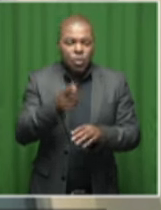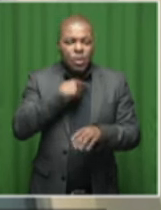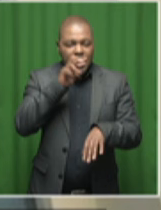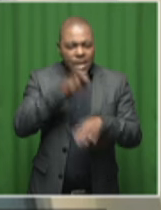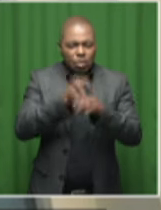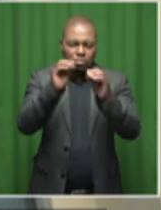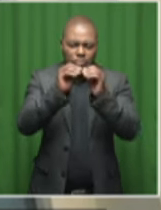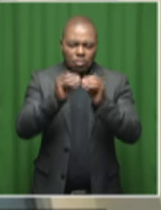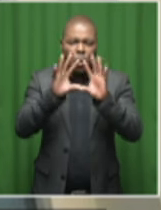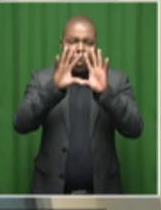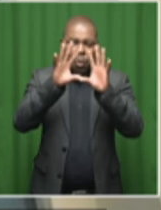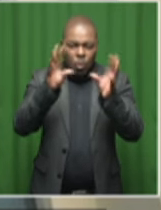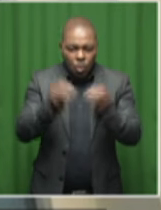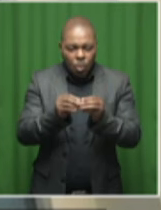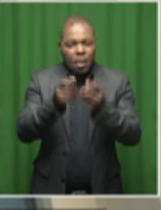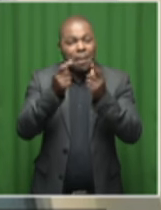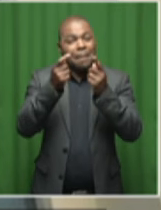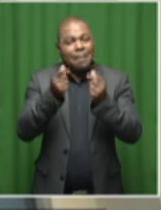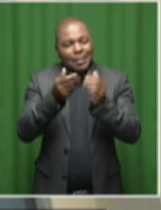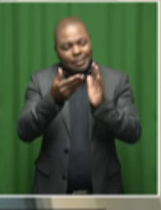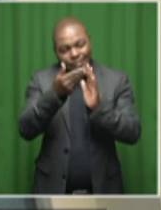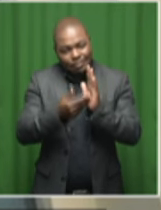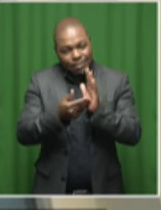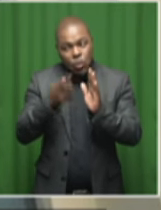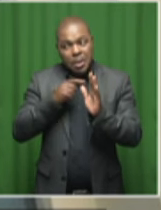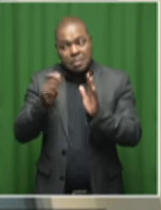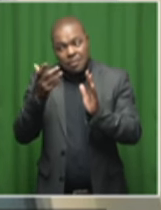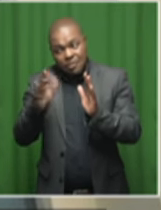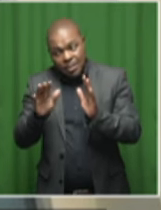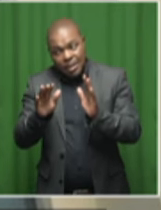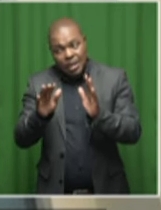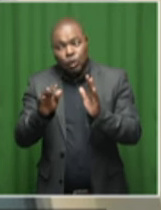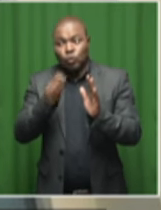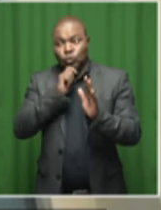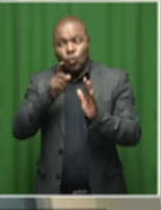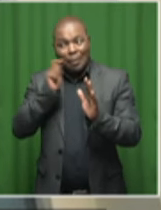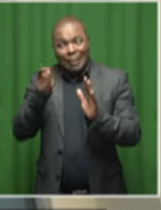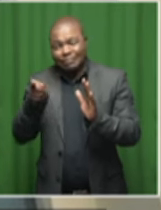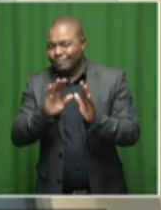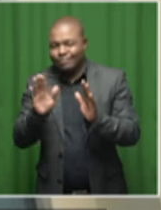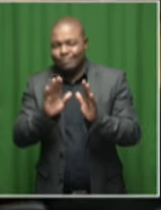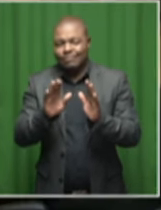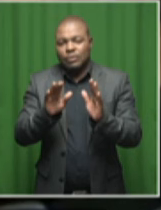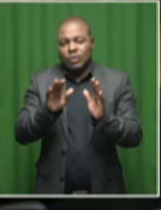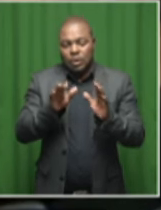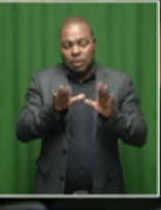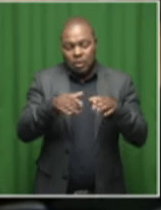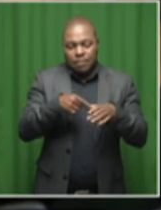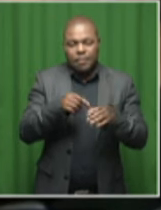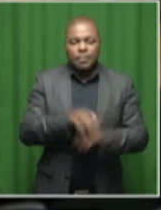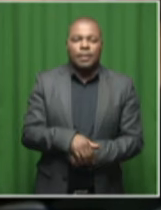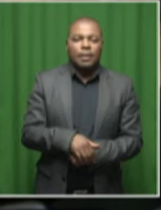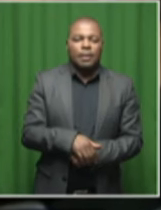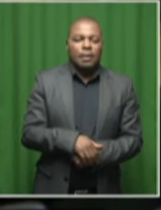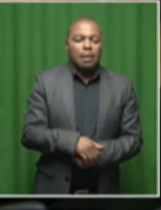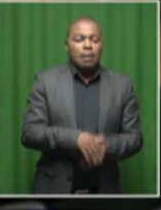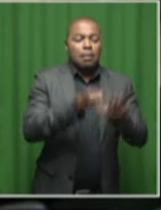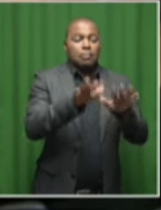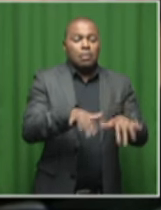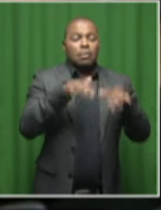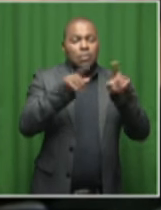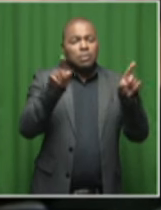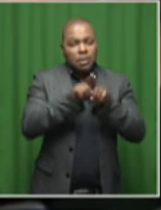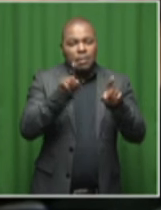calculations of every money that we could have paid, that we shouldn't have paid as an institution. Parliament is also